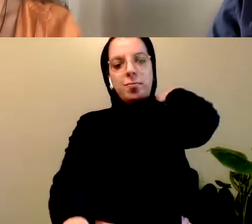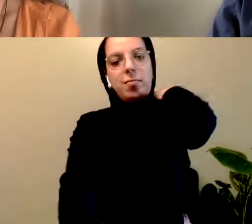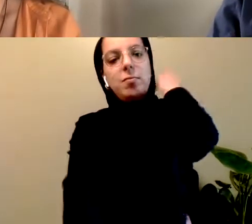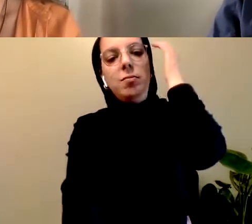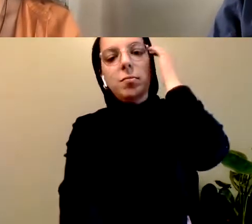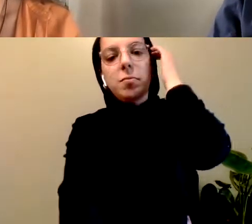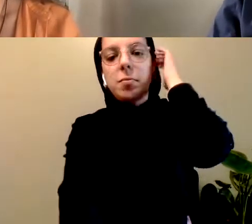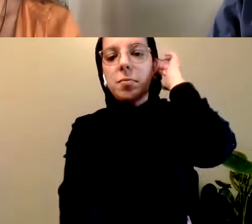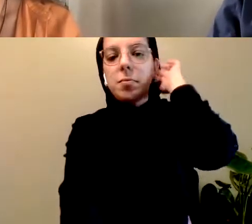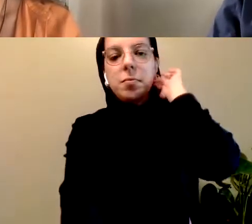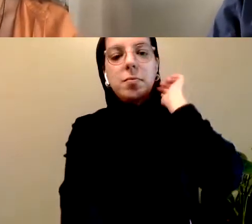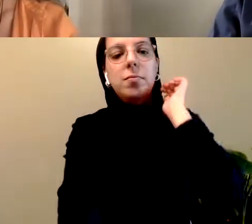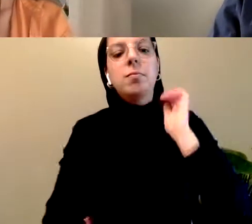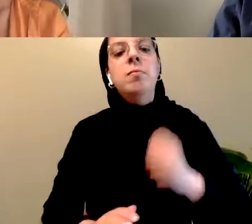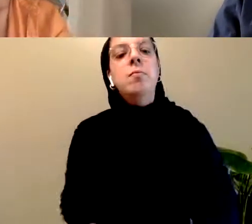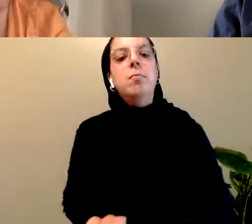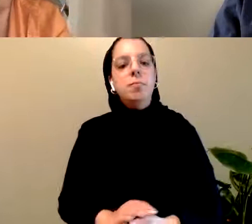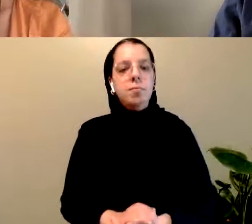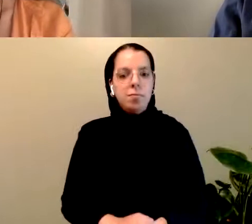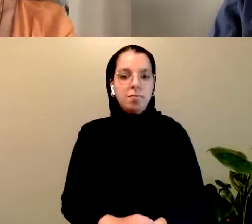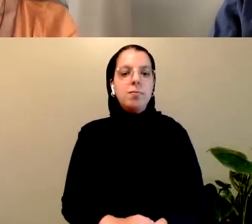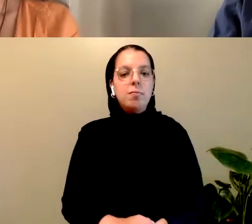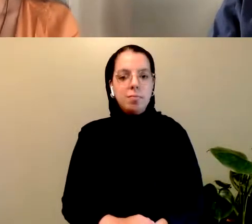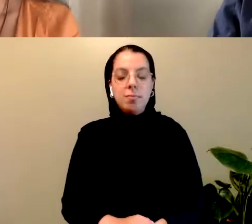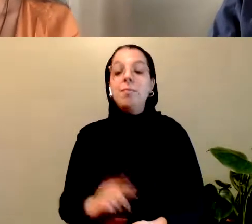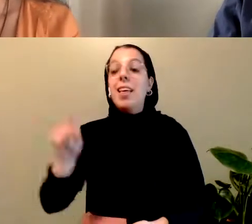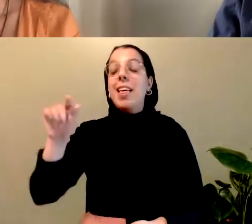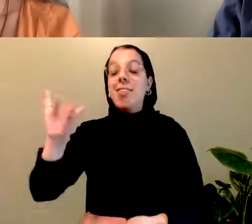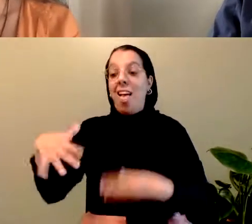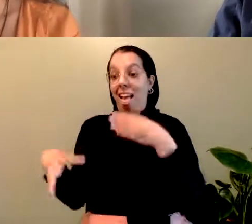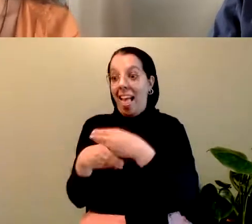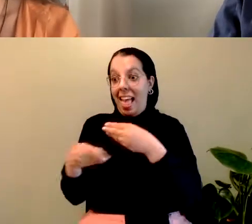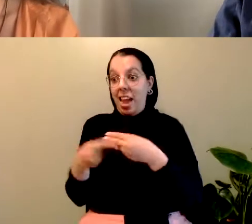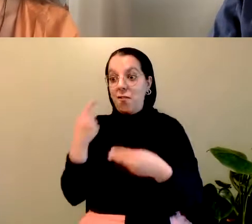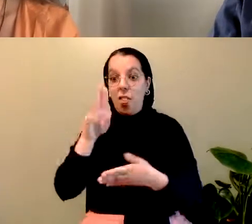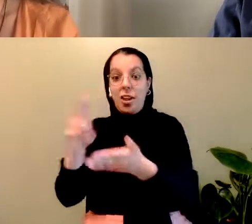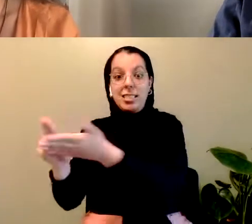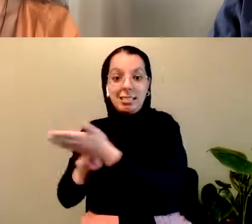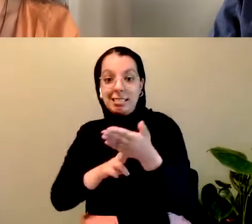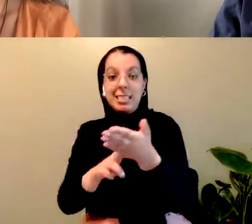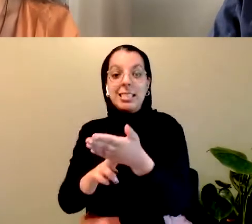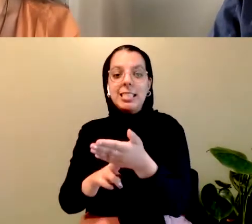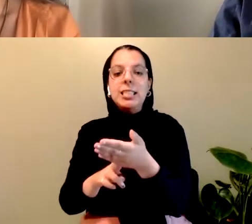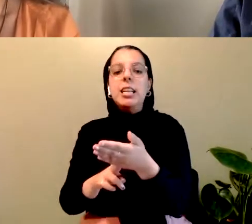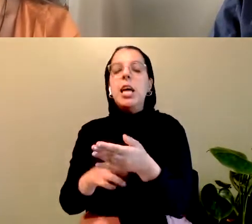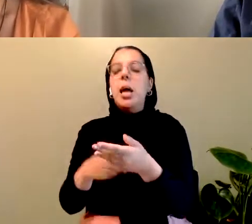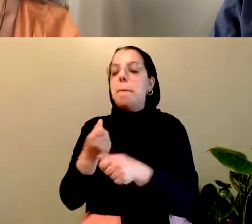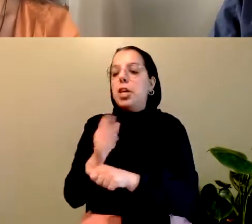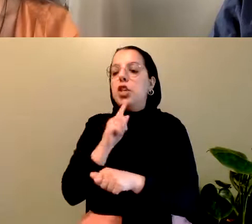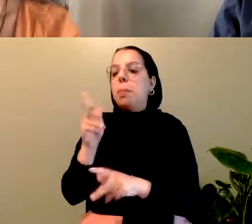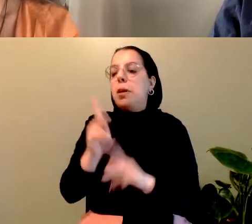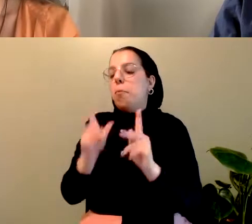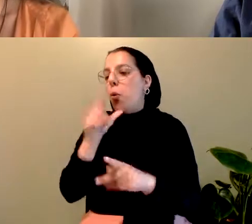in particular in undeserved communities are not obliged to sign an equity form of contract or pay